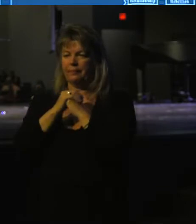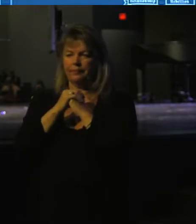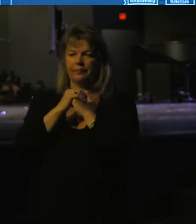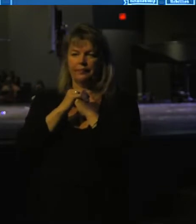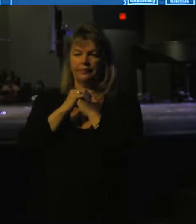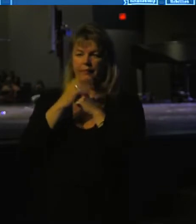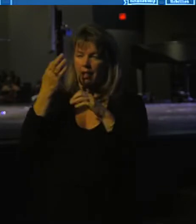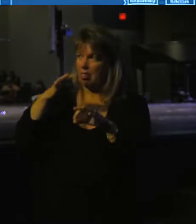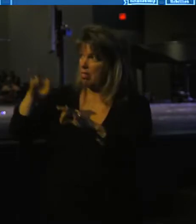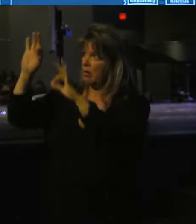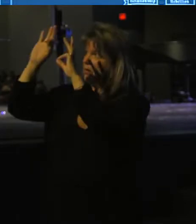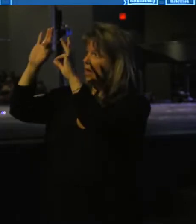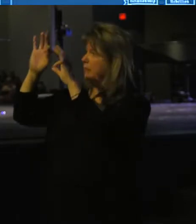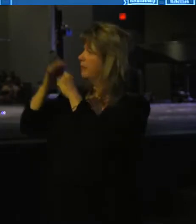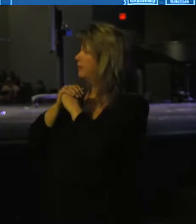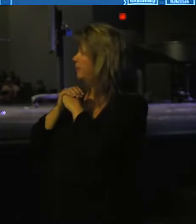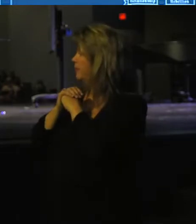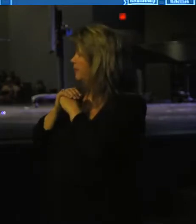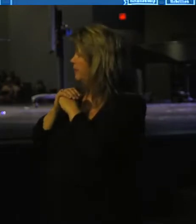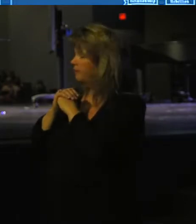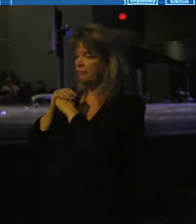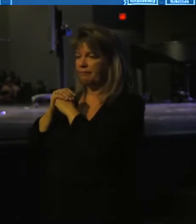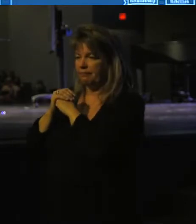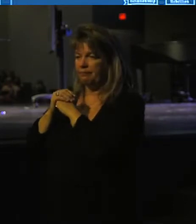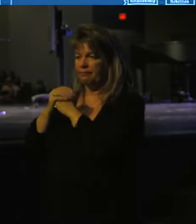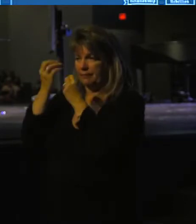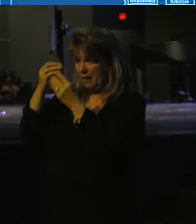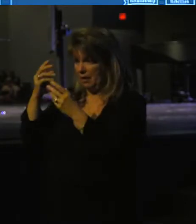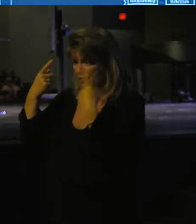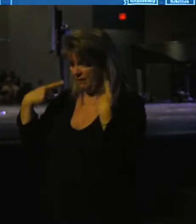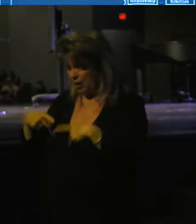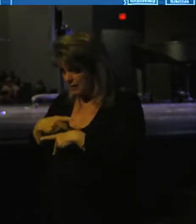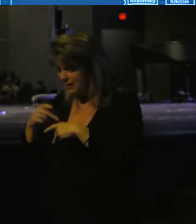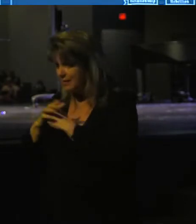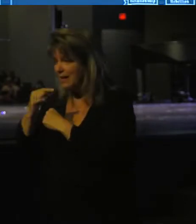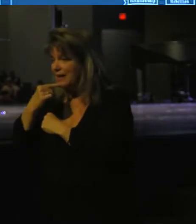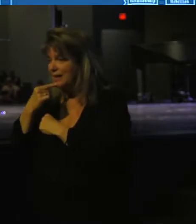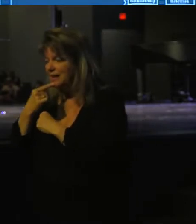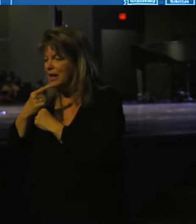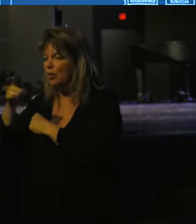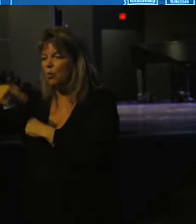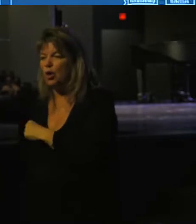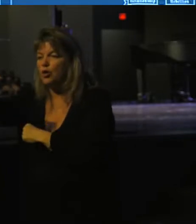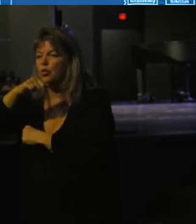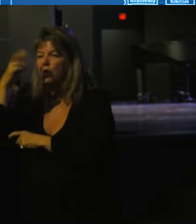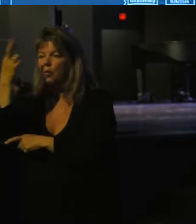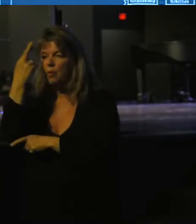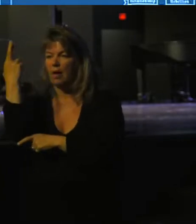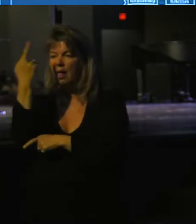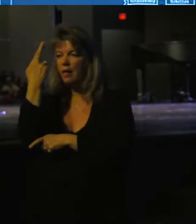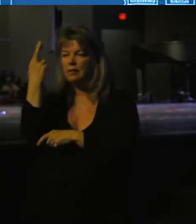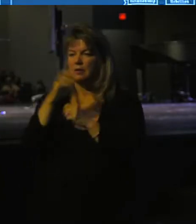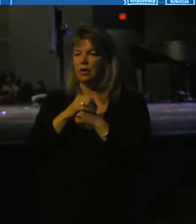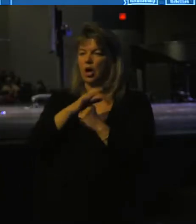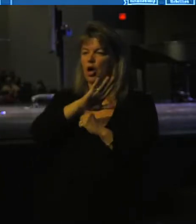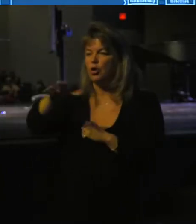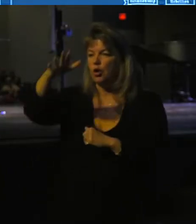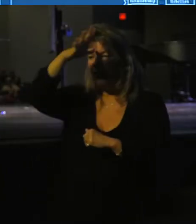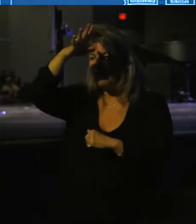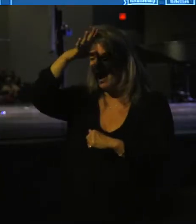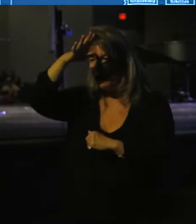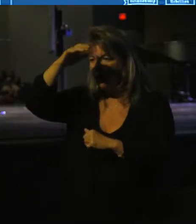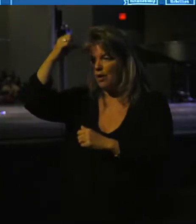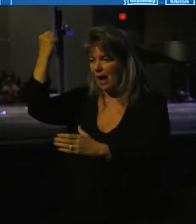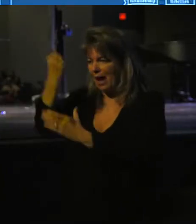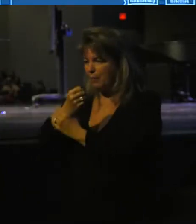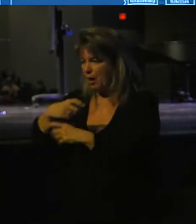And he looks up and he tells the Pharisees, he says, What you don't know is that your father Abraham